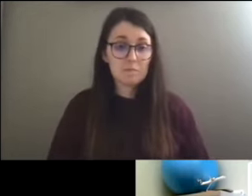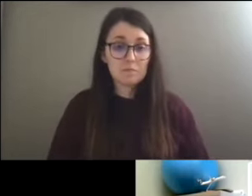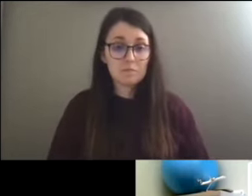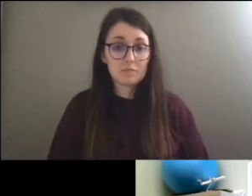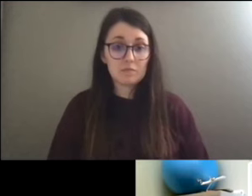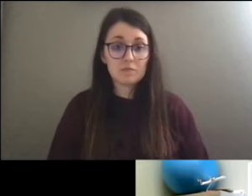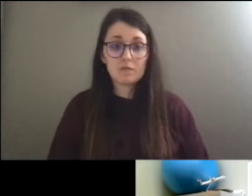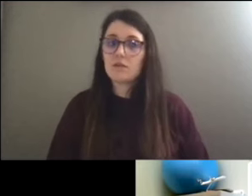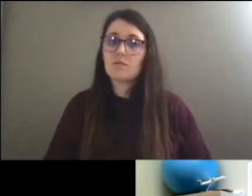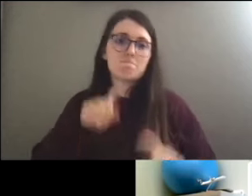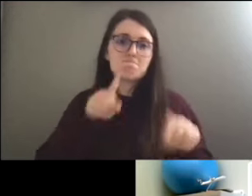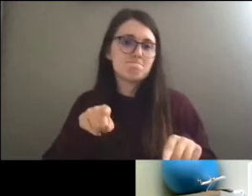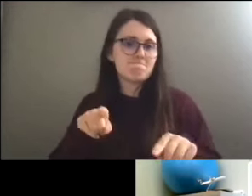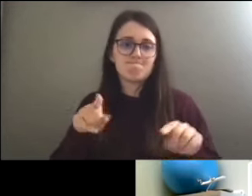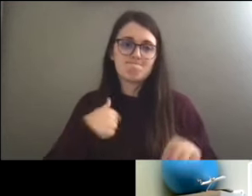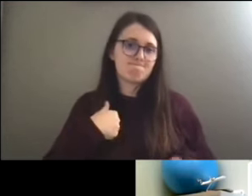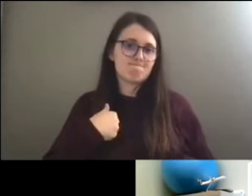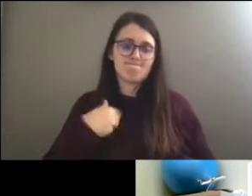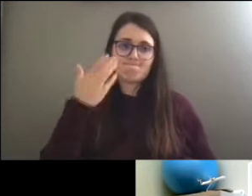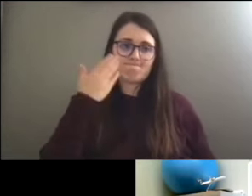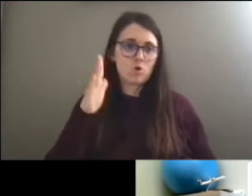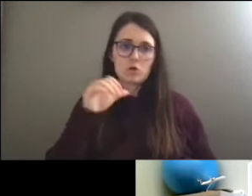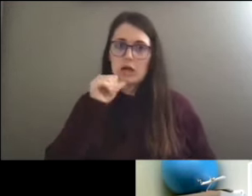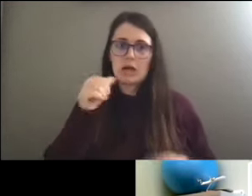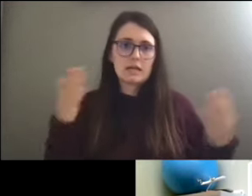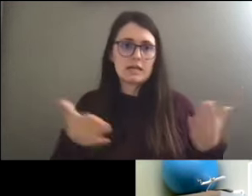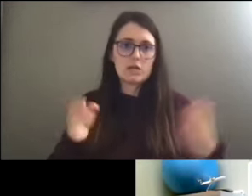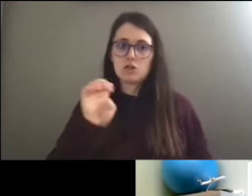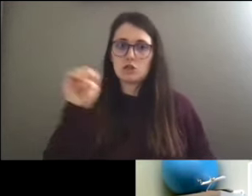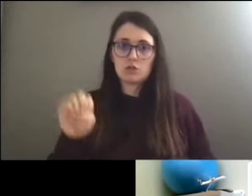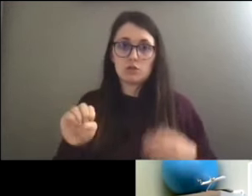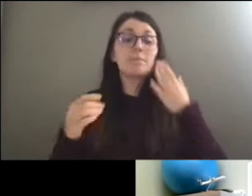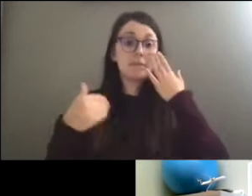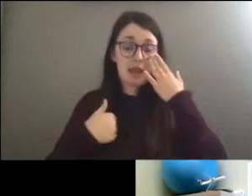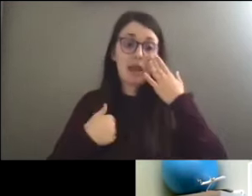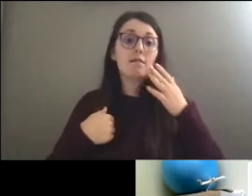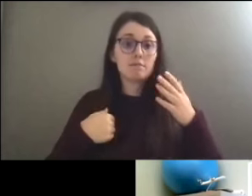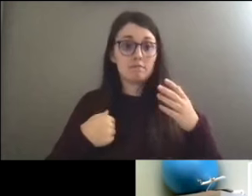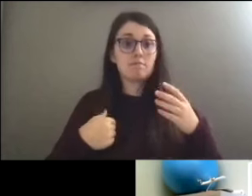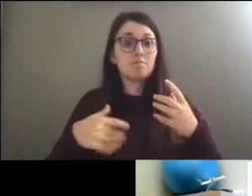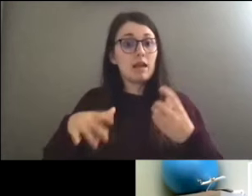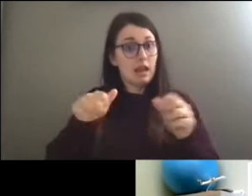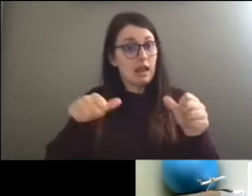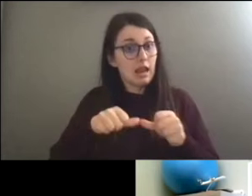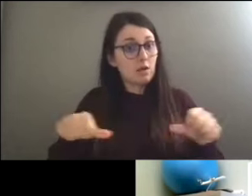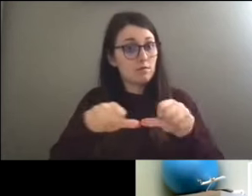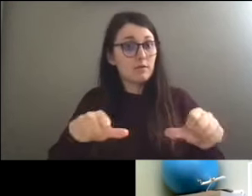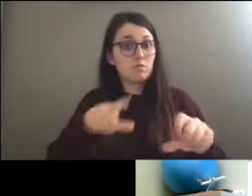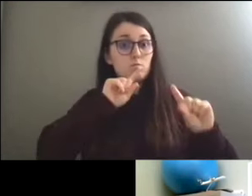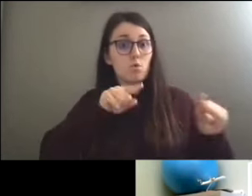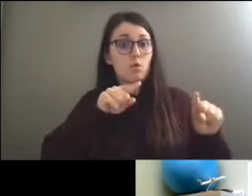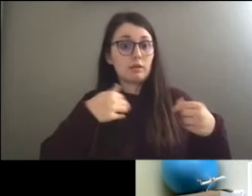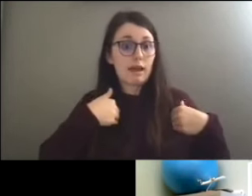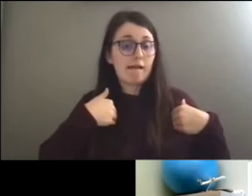Yeah. To answer your question. Not that I know of. Not here at Eugene. Yeah. There have been some places where there's been, um, some reports of that.